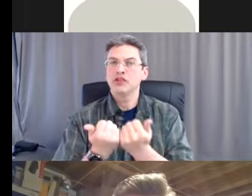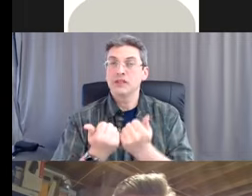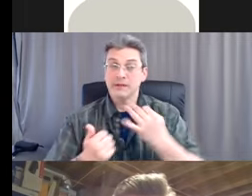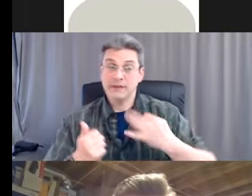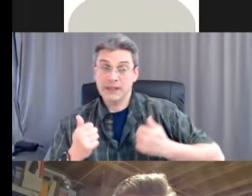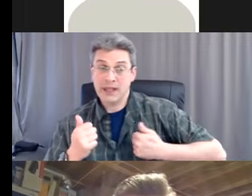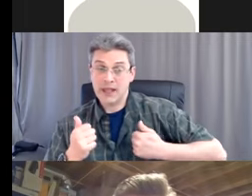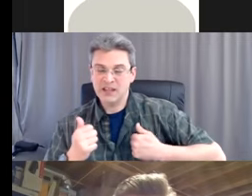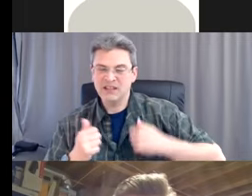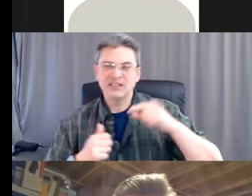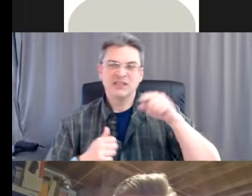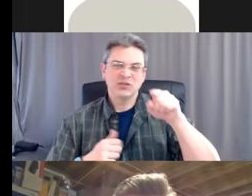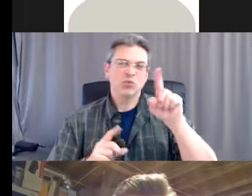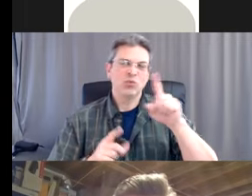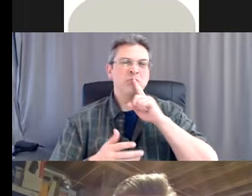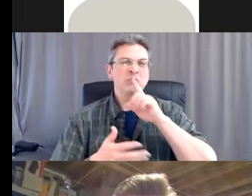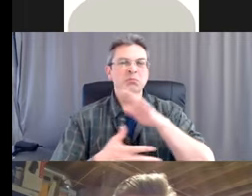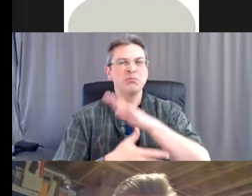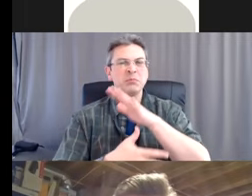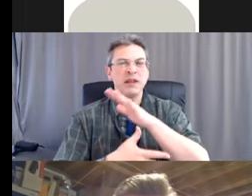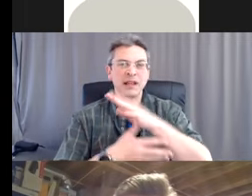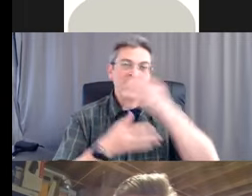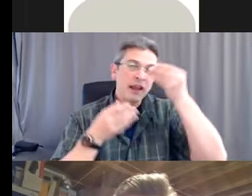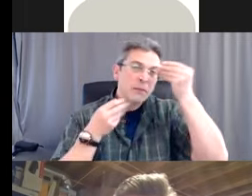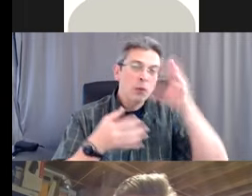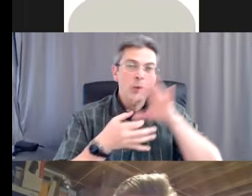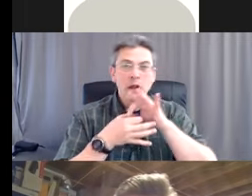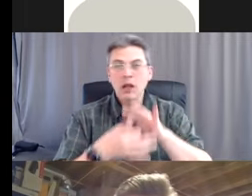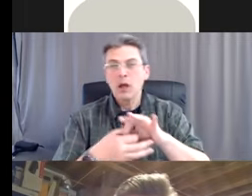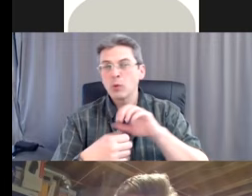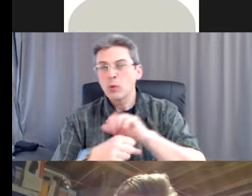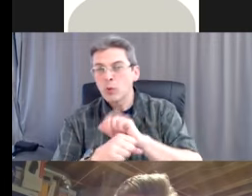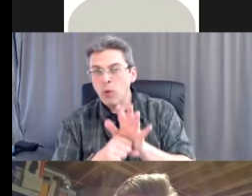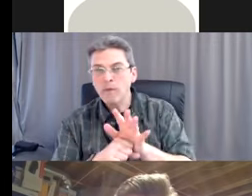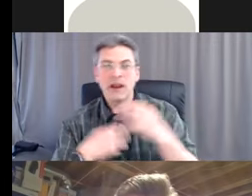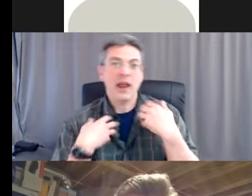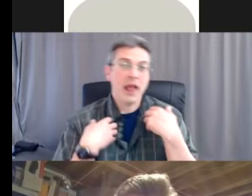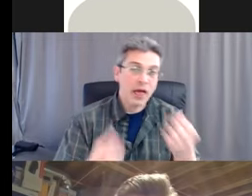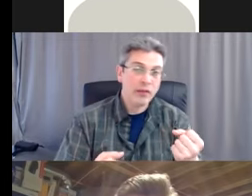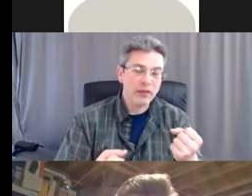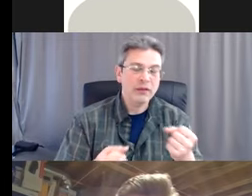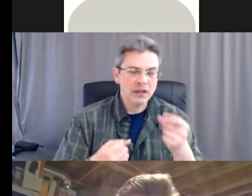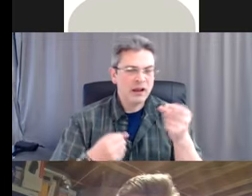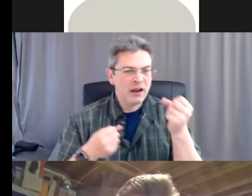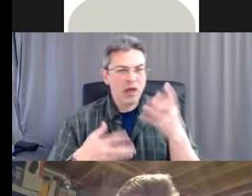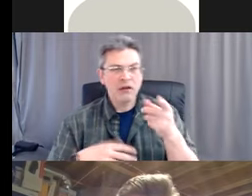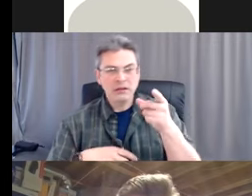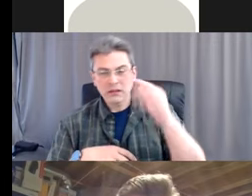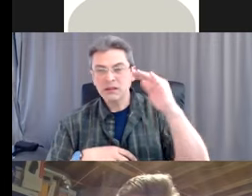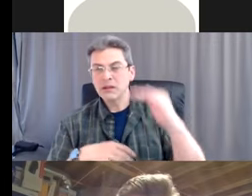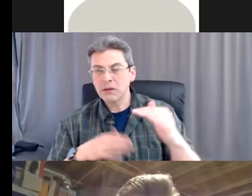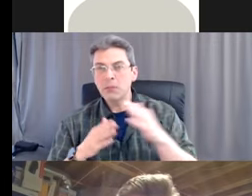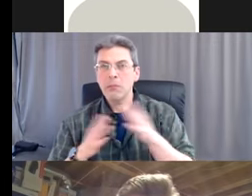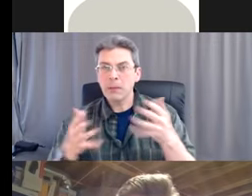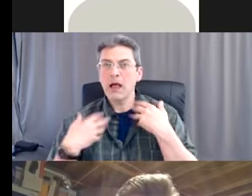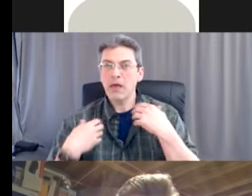you go to get. Most of your health related information and they have a lot of stuff on COVID. Same with public health Ontario.